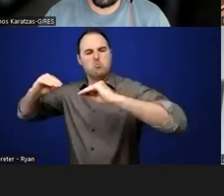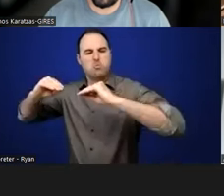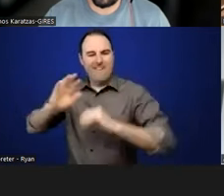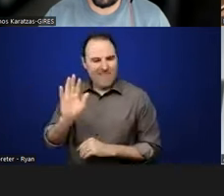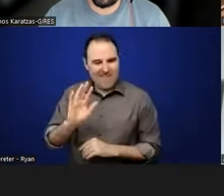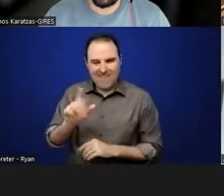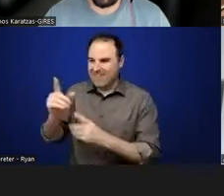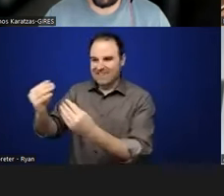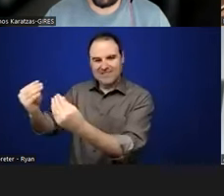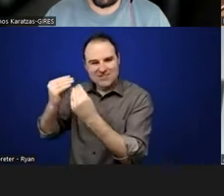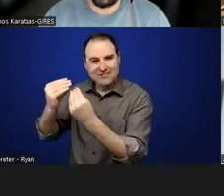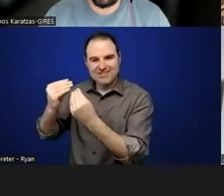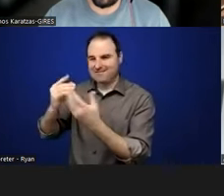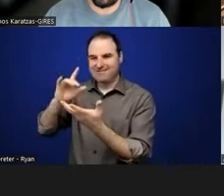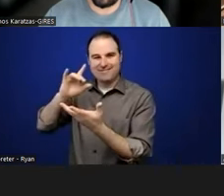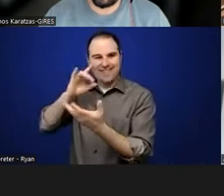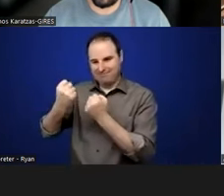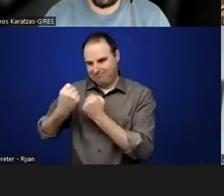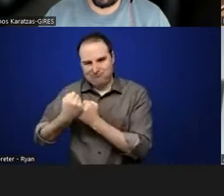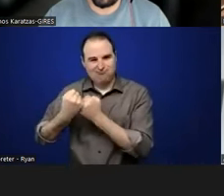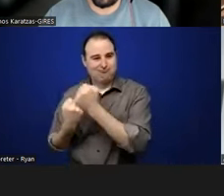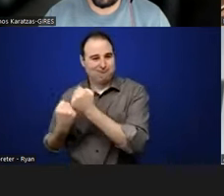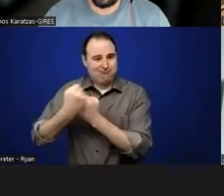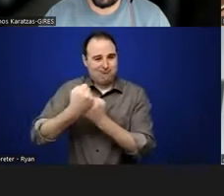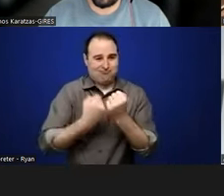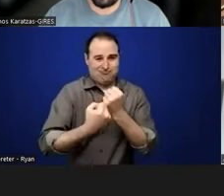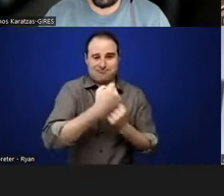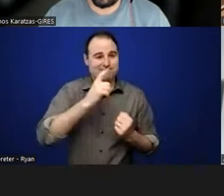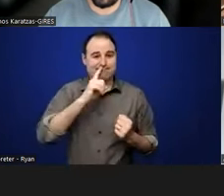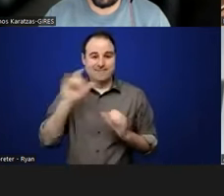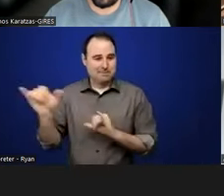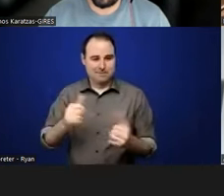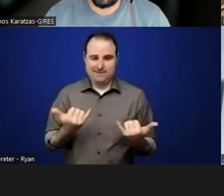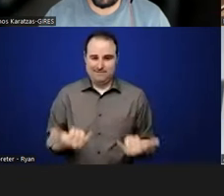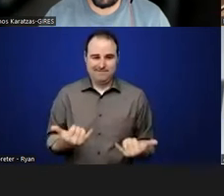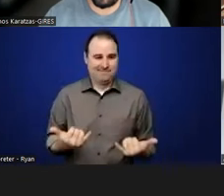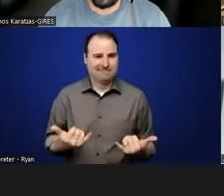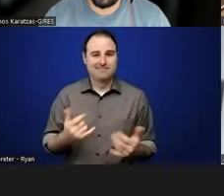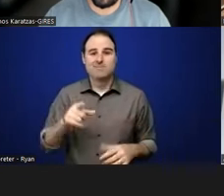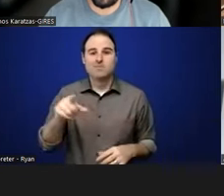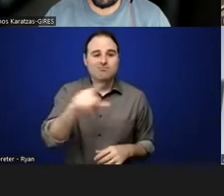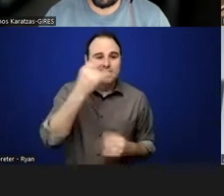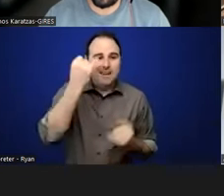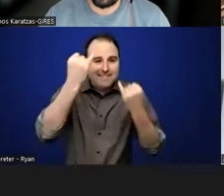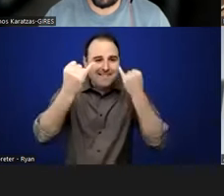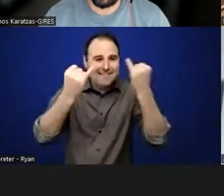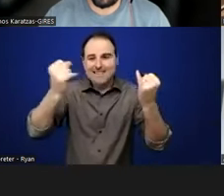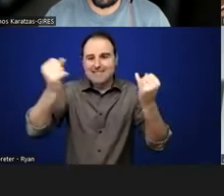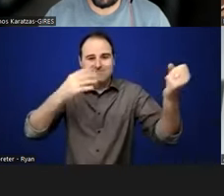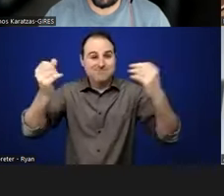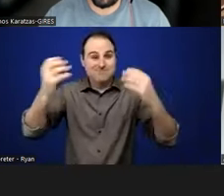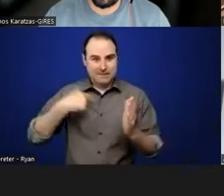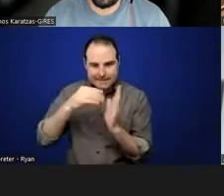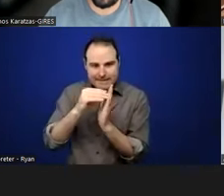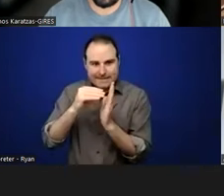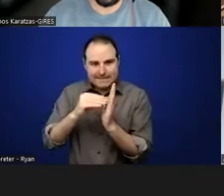learning and gaining from each other, just like we're doing right here, right. Everybody's bringing these ideas and I'm like making all my notes because there are things that I'm